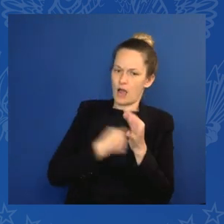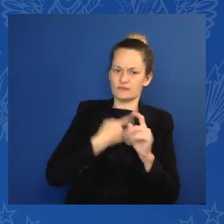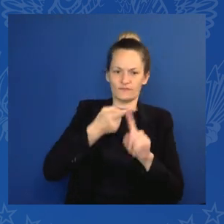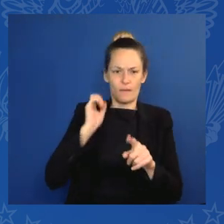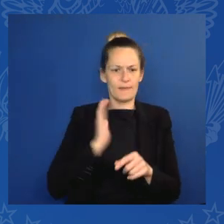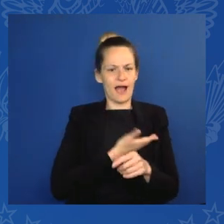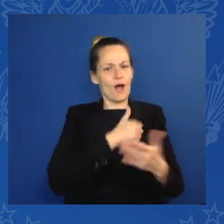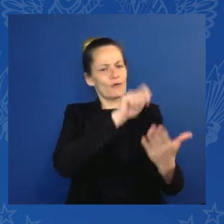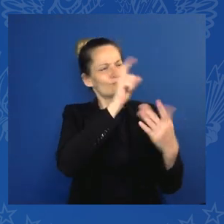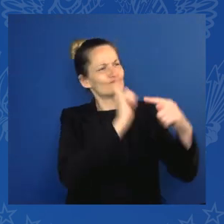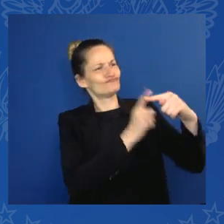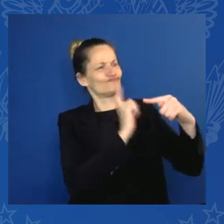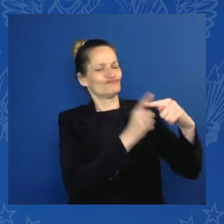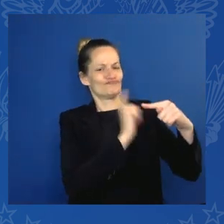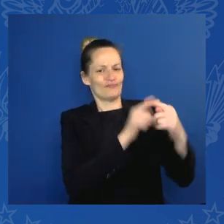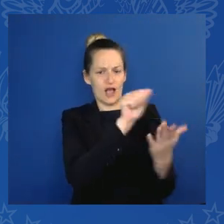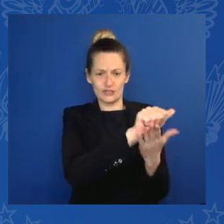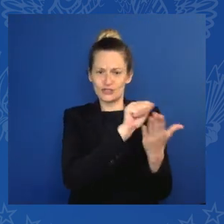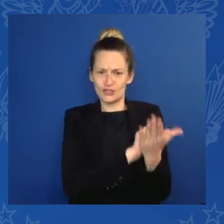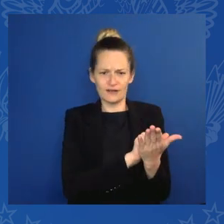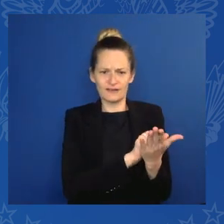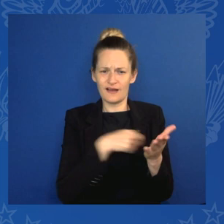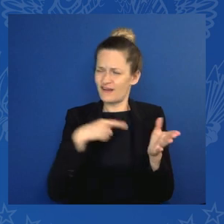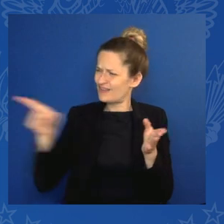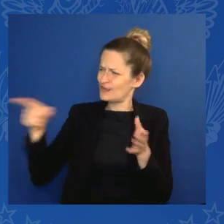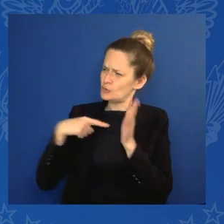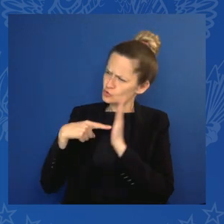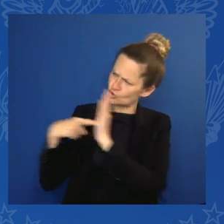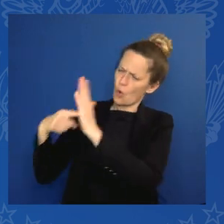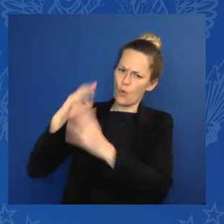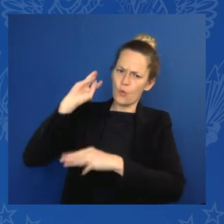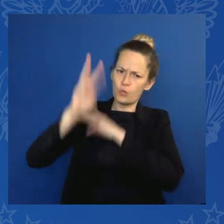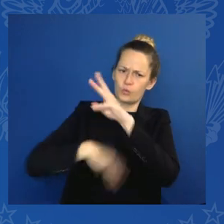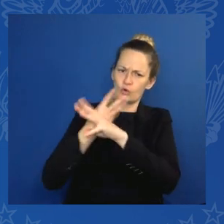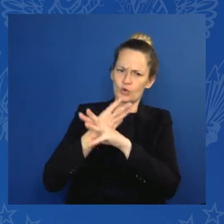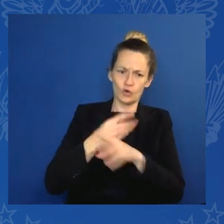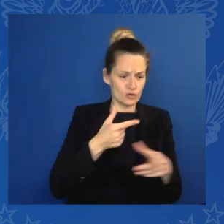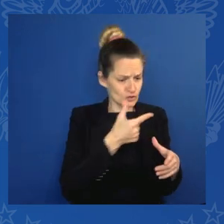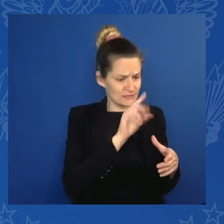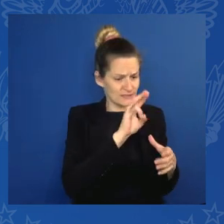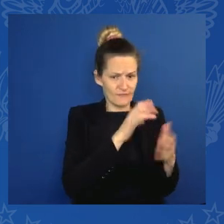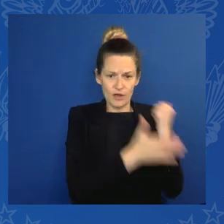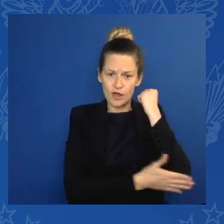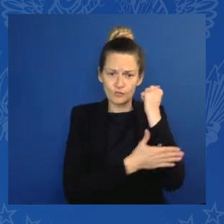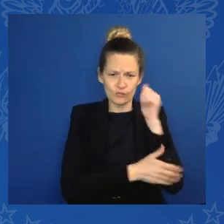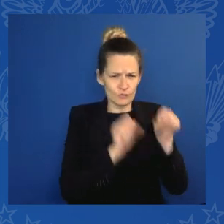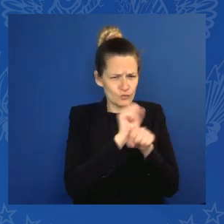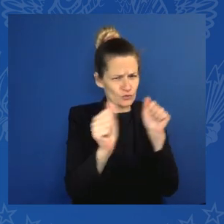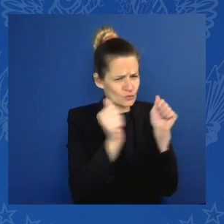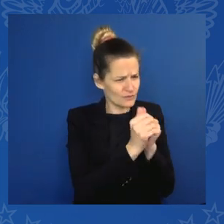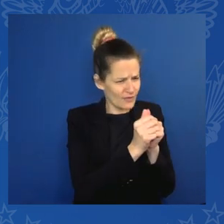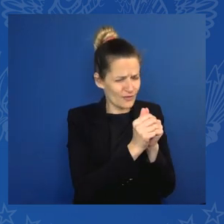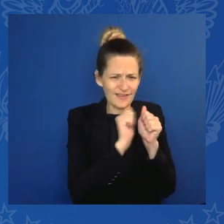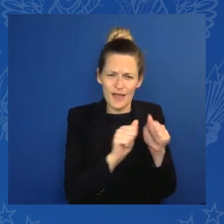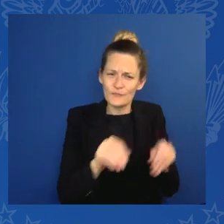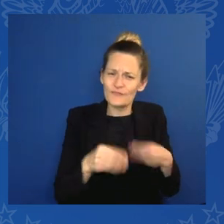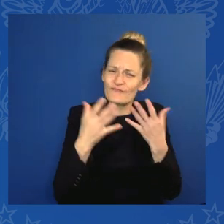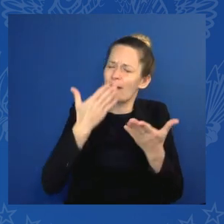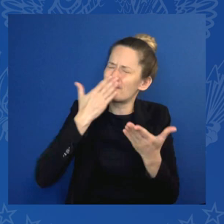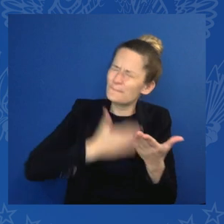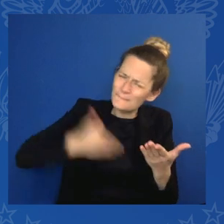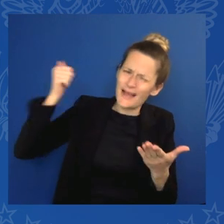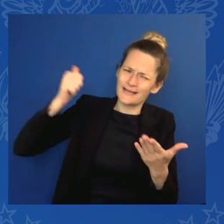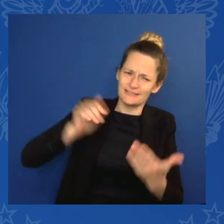they work together, provide the single best path to deliver results for our people and people